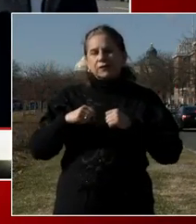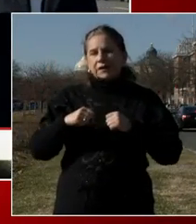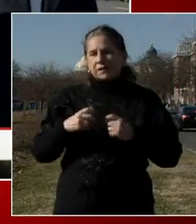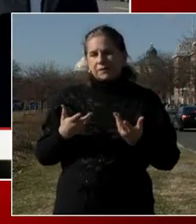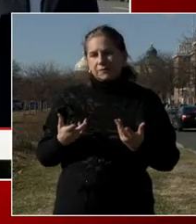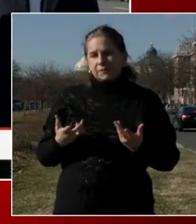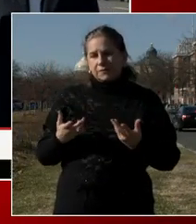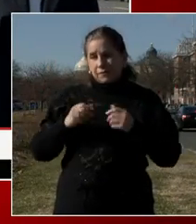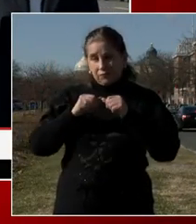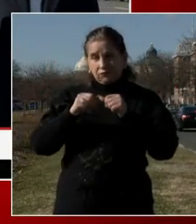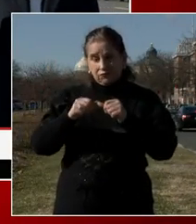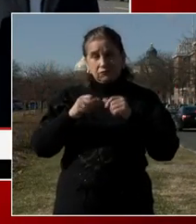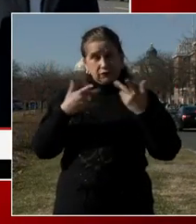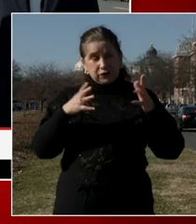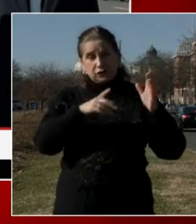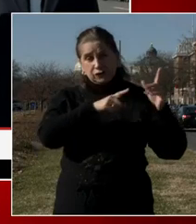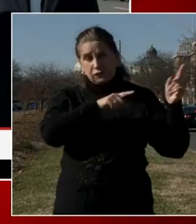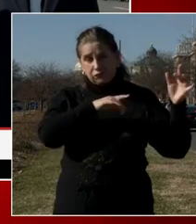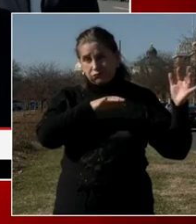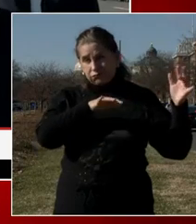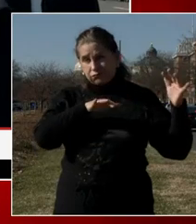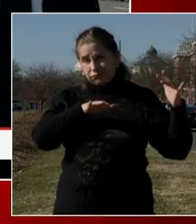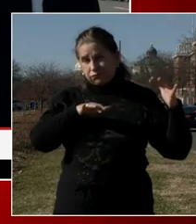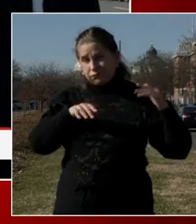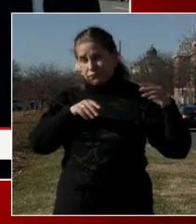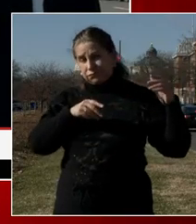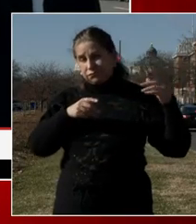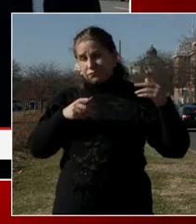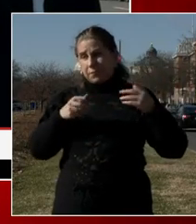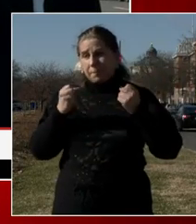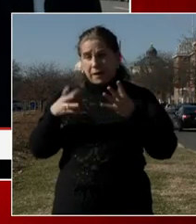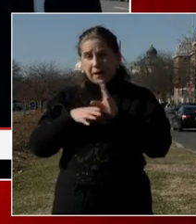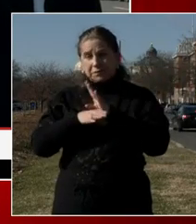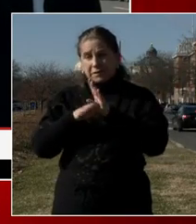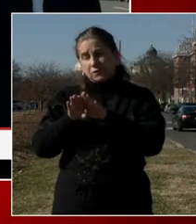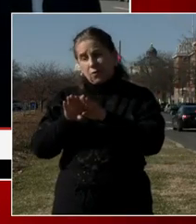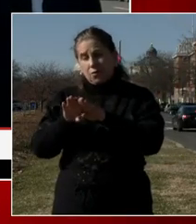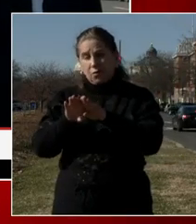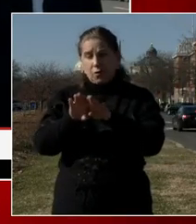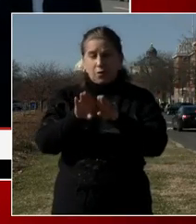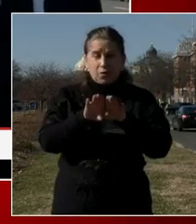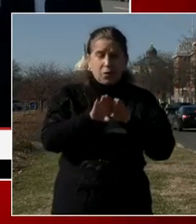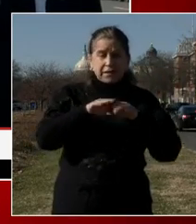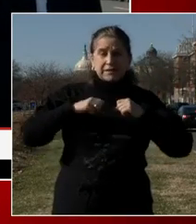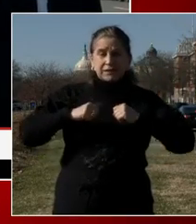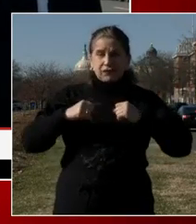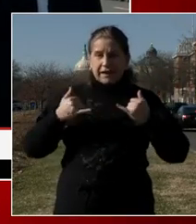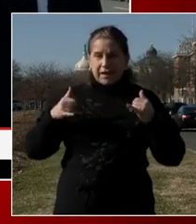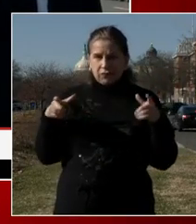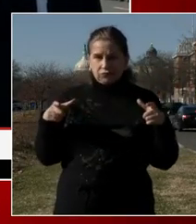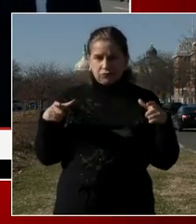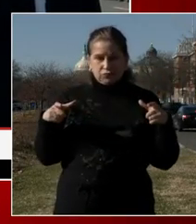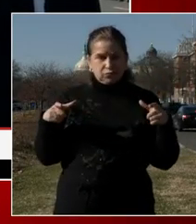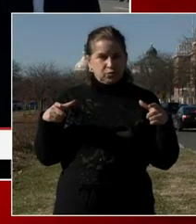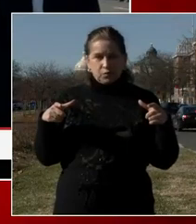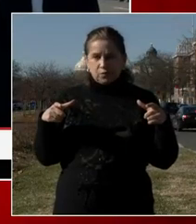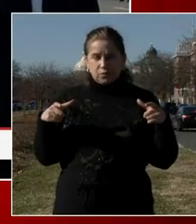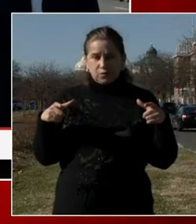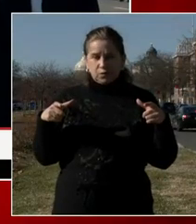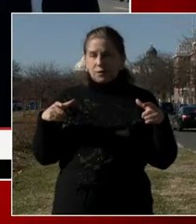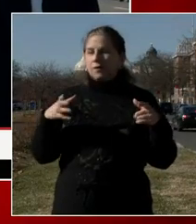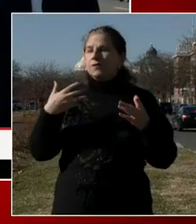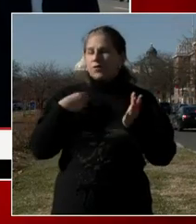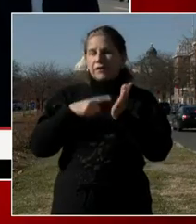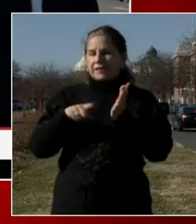the federal government for compensation for the businesses that are forced to close due to these security? Well, we're, we're investigating that now, Elizabeth.